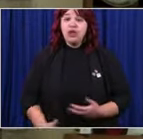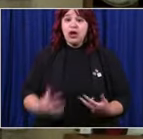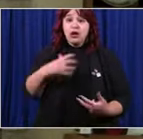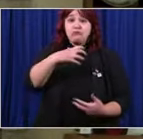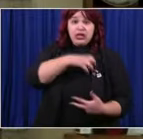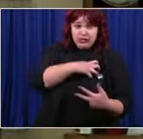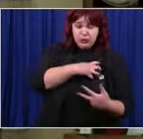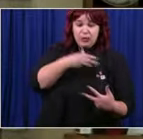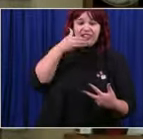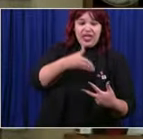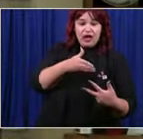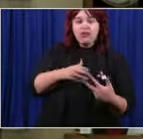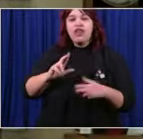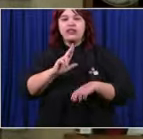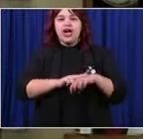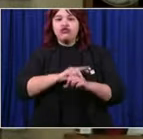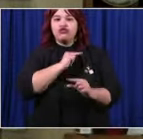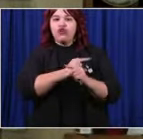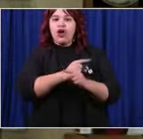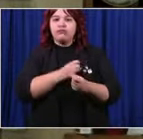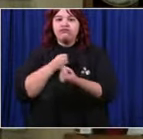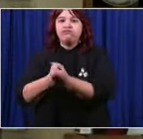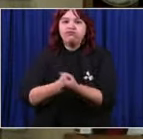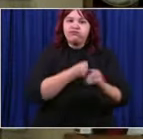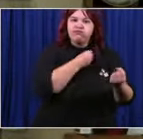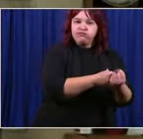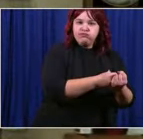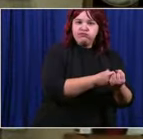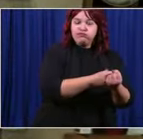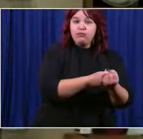and to back up the Ohio State Highway Patrol.